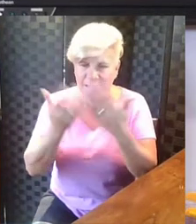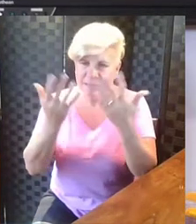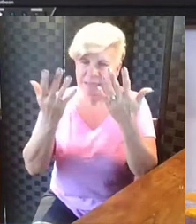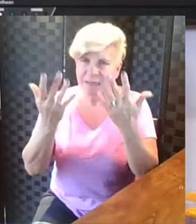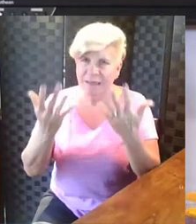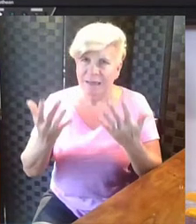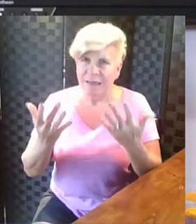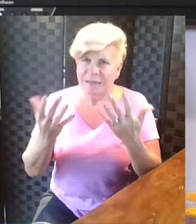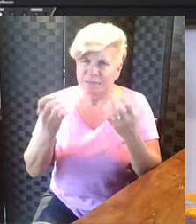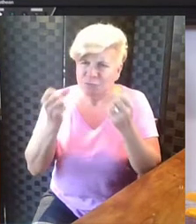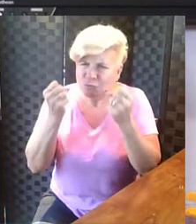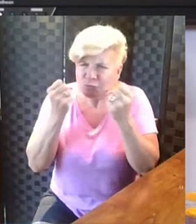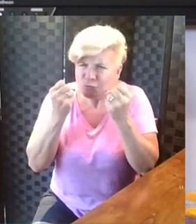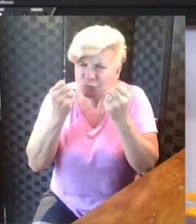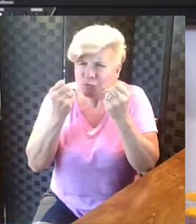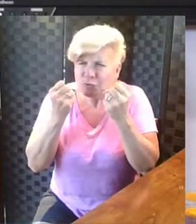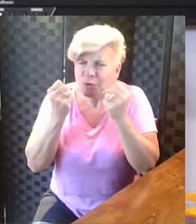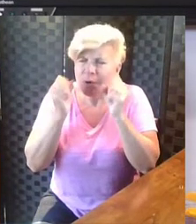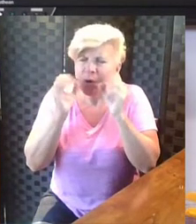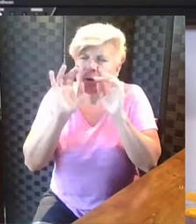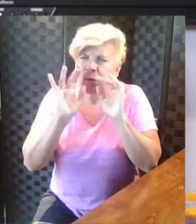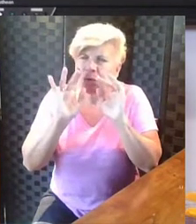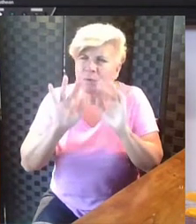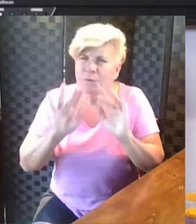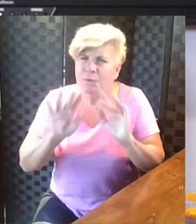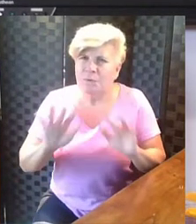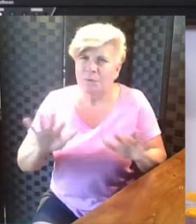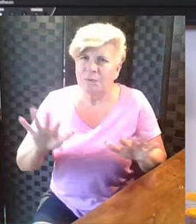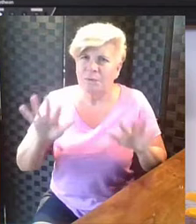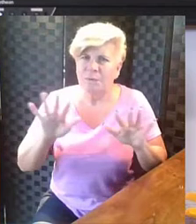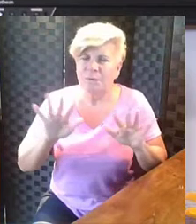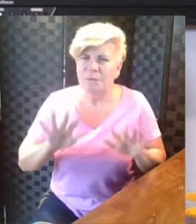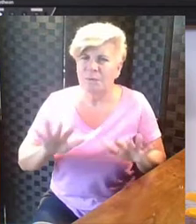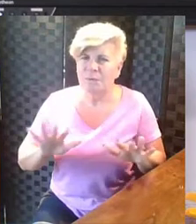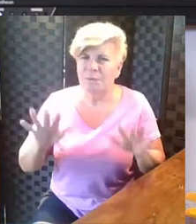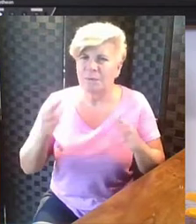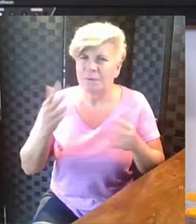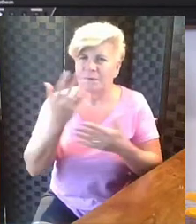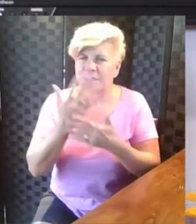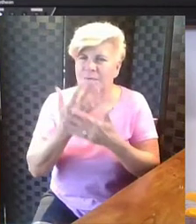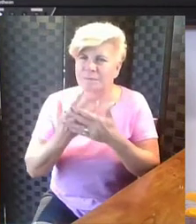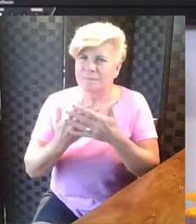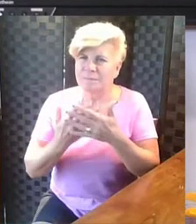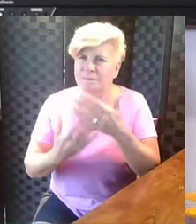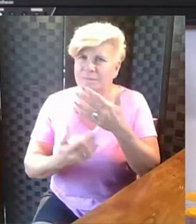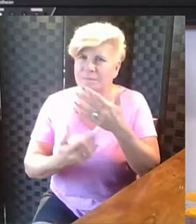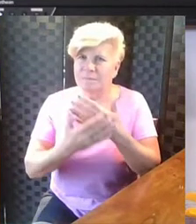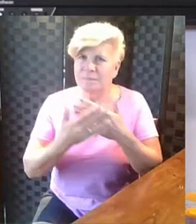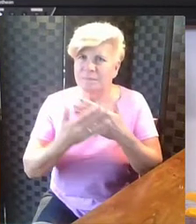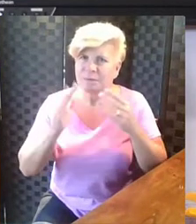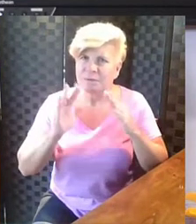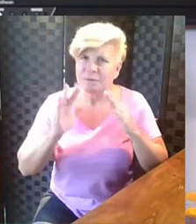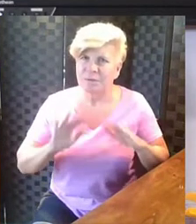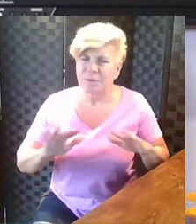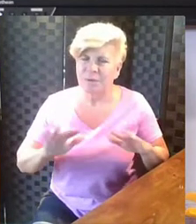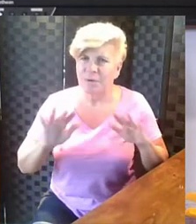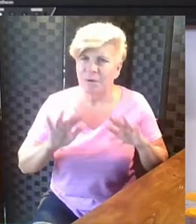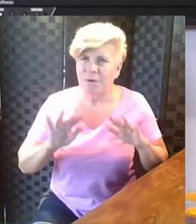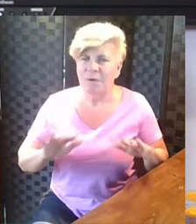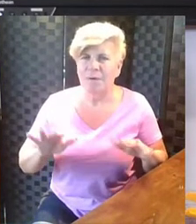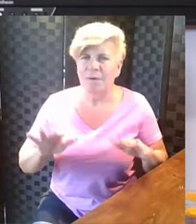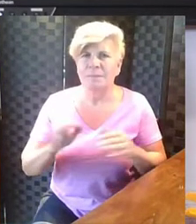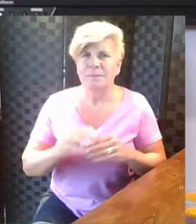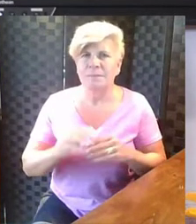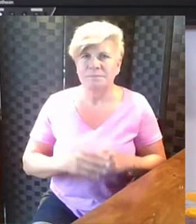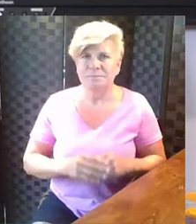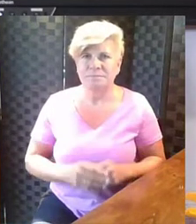If your fingers are all clenched into a fist, sometimes that gets real tight, just relax them.